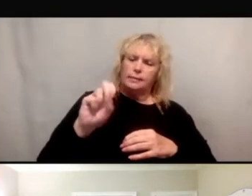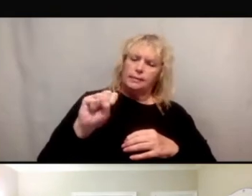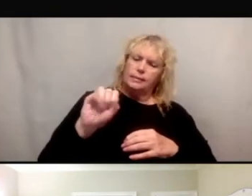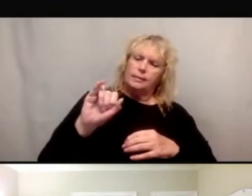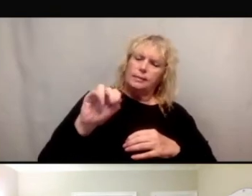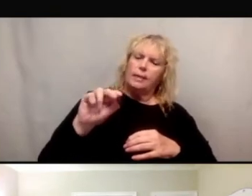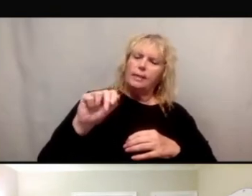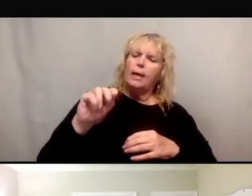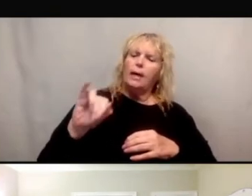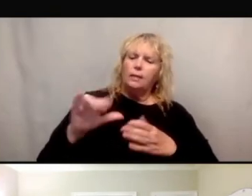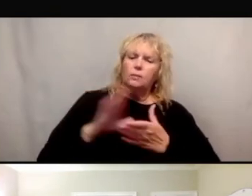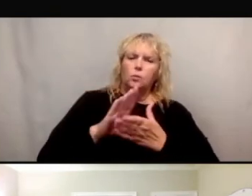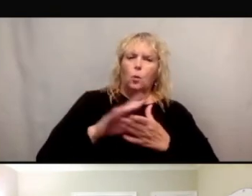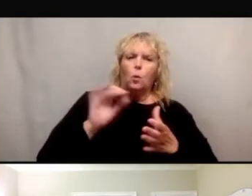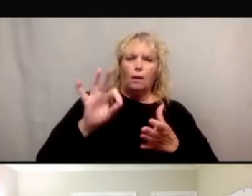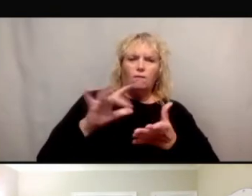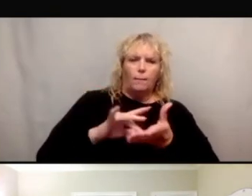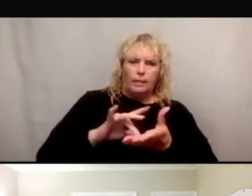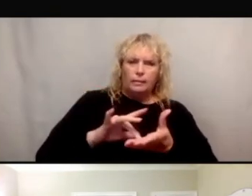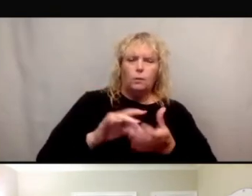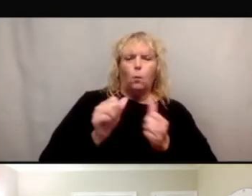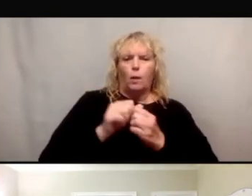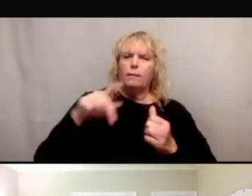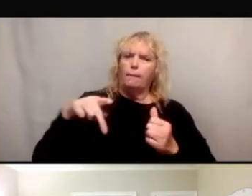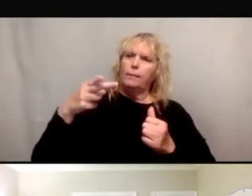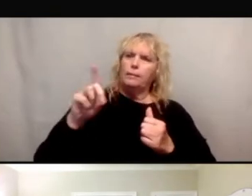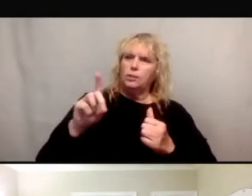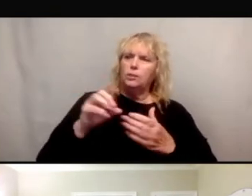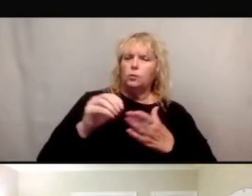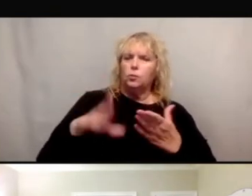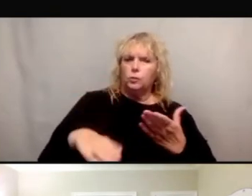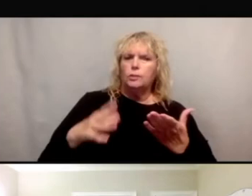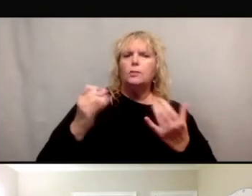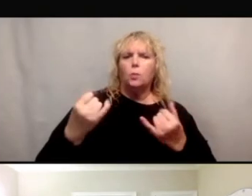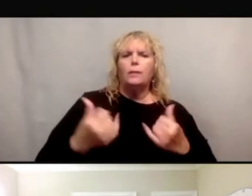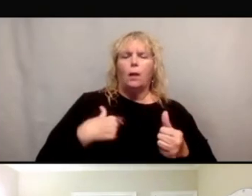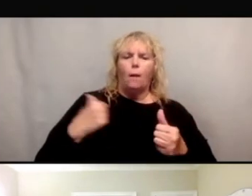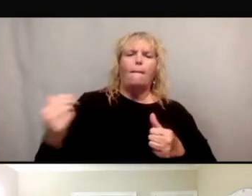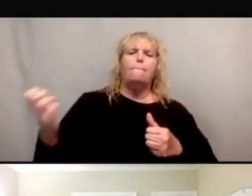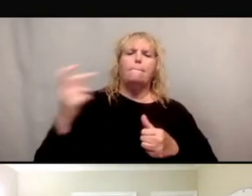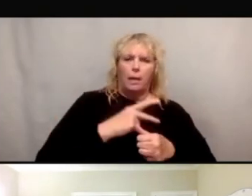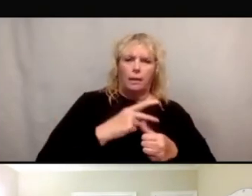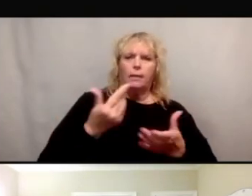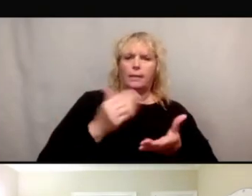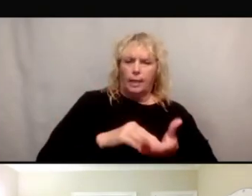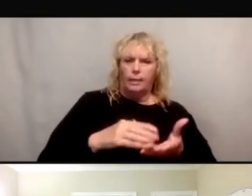PhD student. So with that being said, you're back in the hand of the moderator.